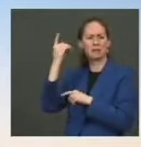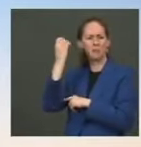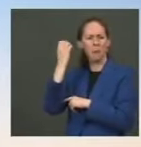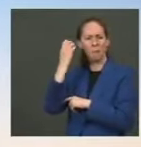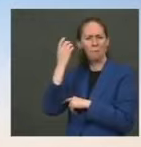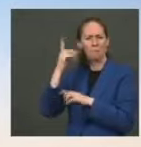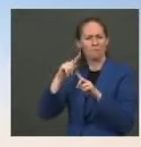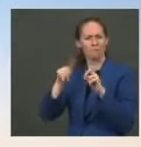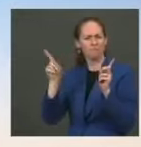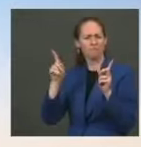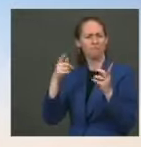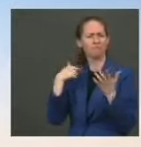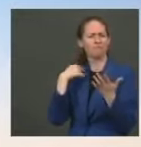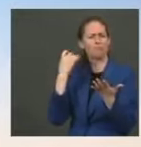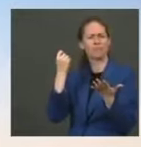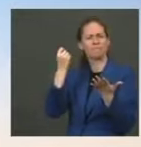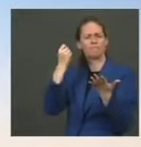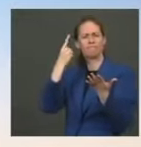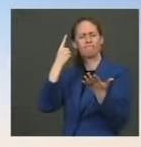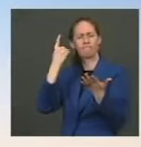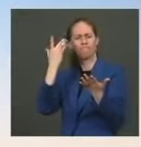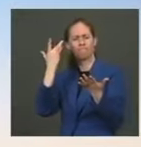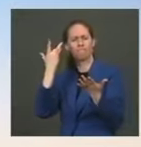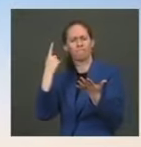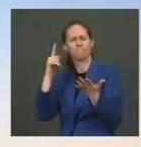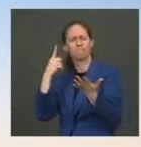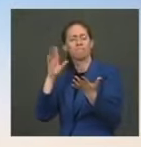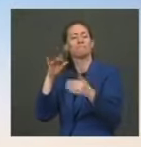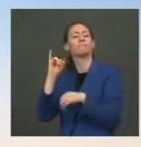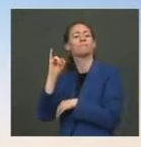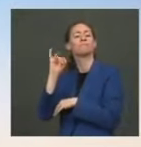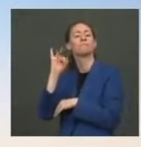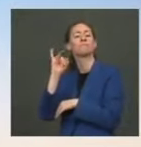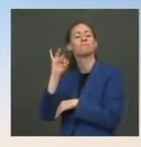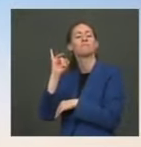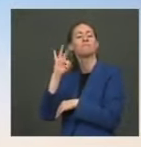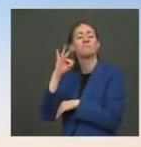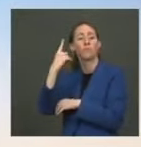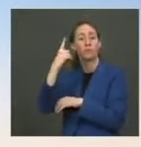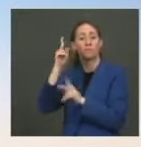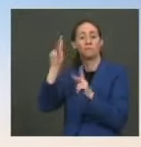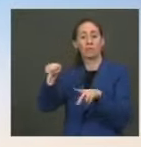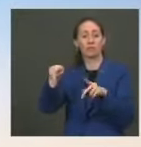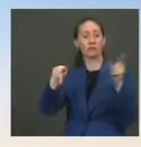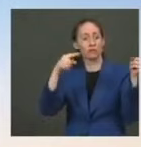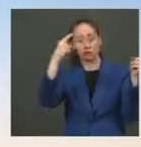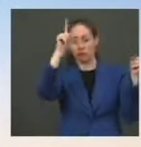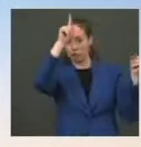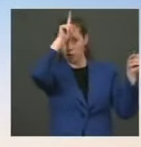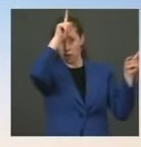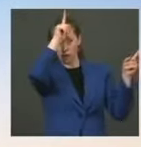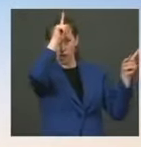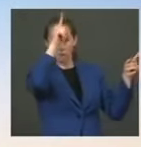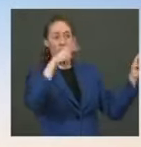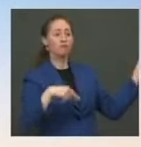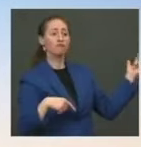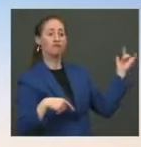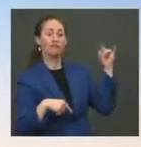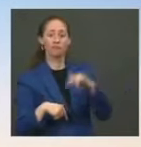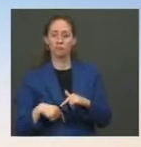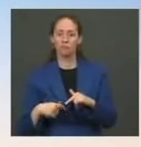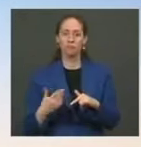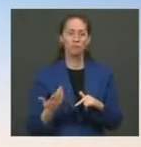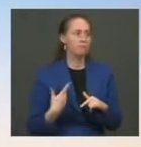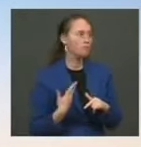understand why if one person, let's say in Germany or somewhere else, gets on a plane and comes to the United States, isn't that person just as likely to have